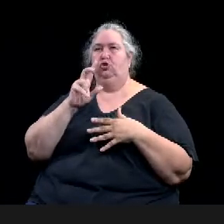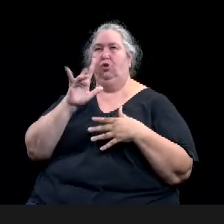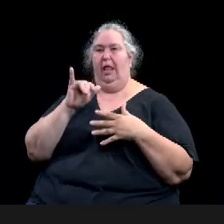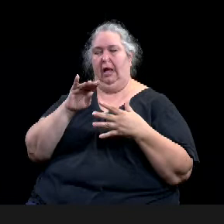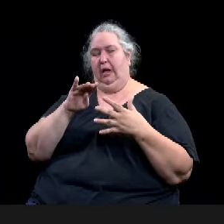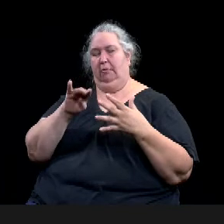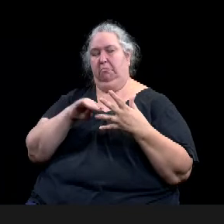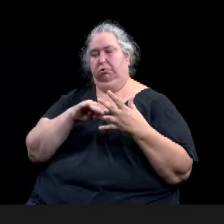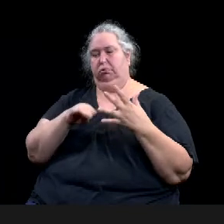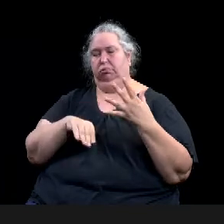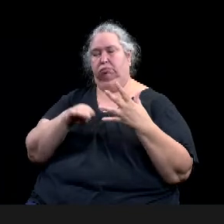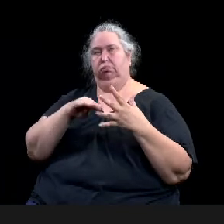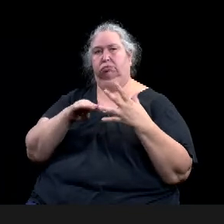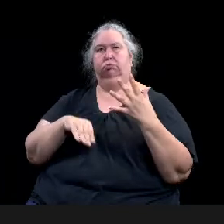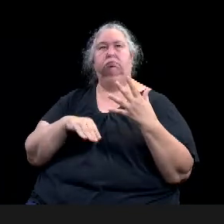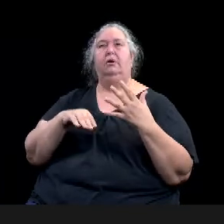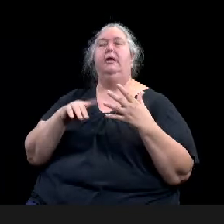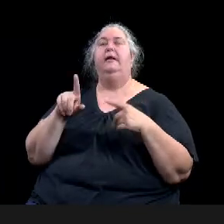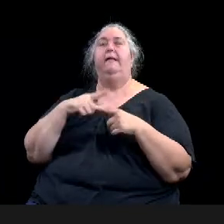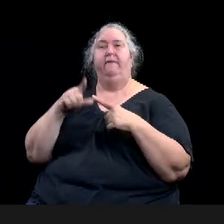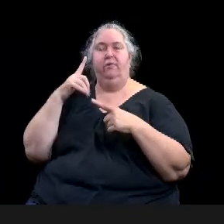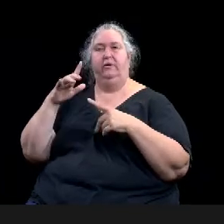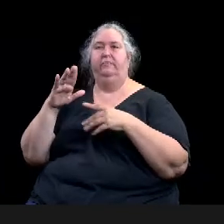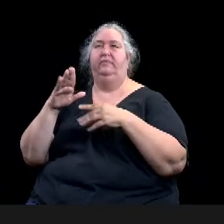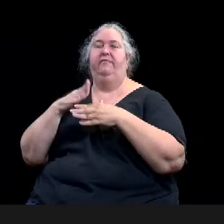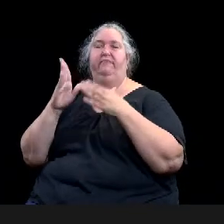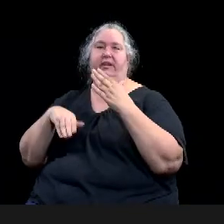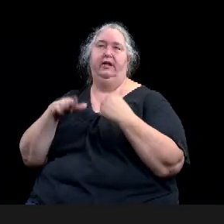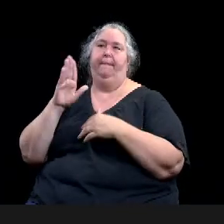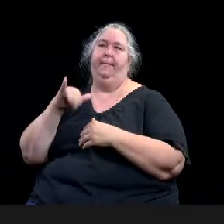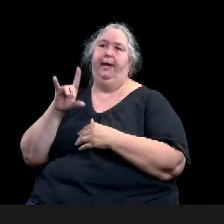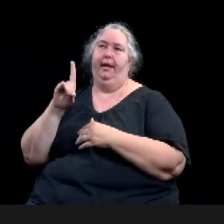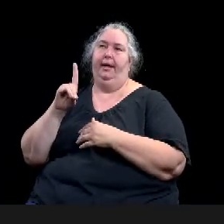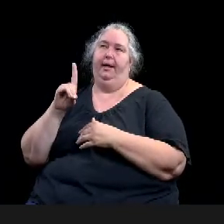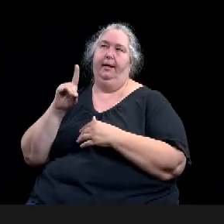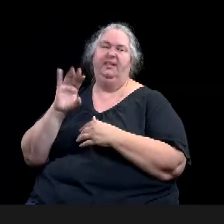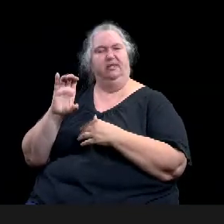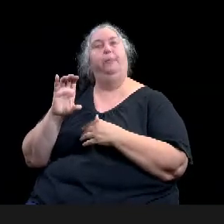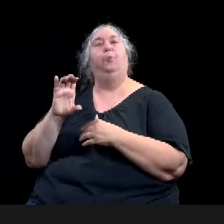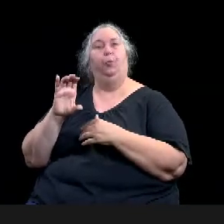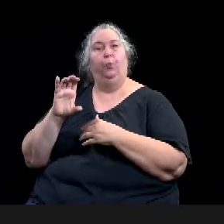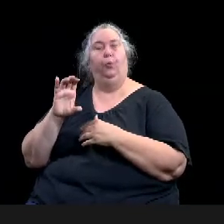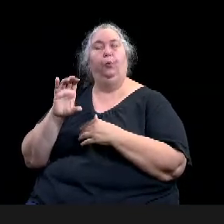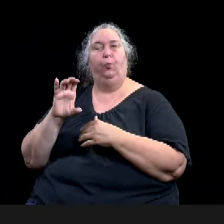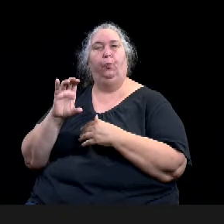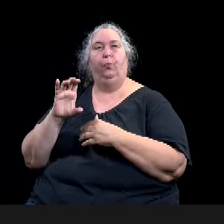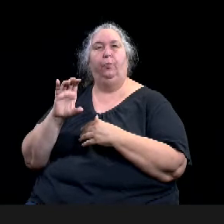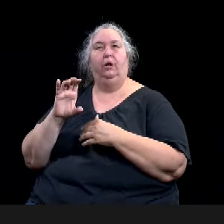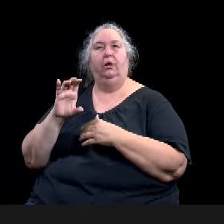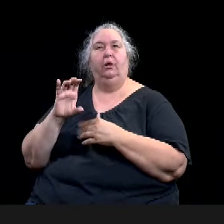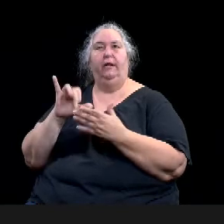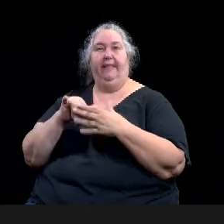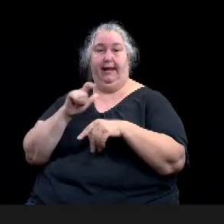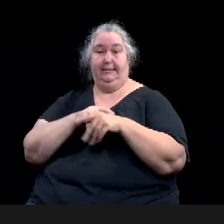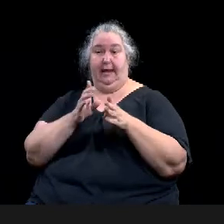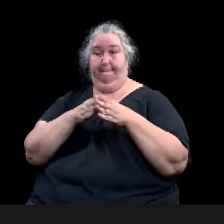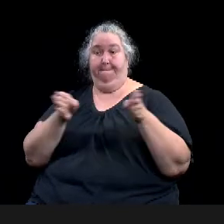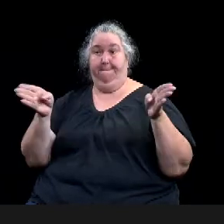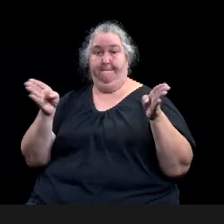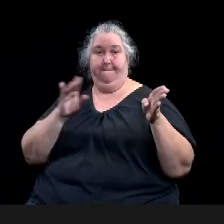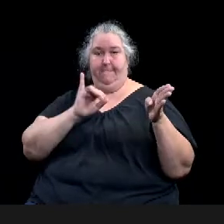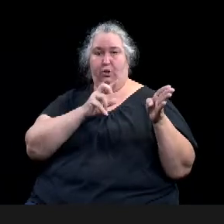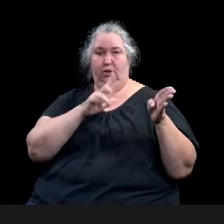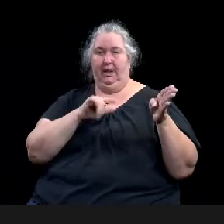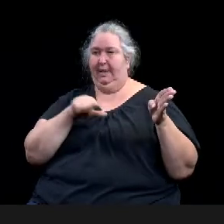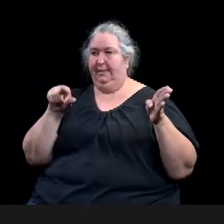This timeframe of July to December would not be something we strive for in future rounds. We would want to be much more fiscal year concurrent with the fiscal